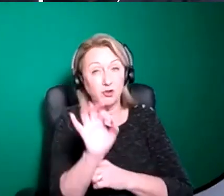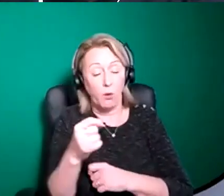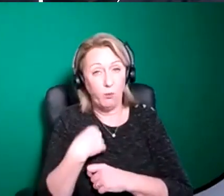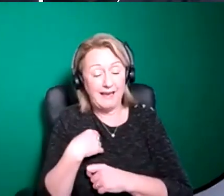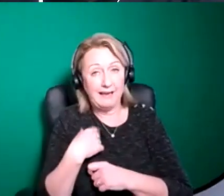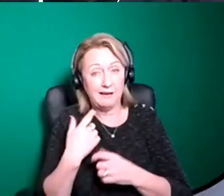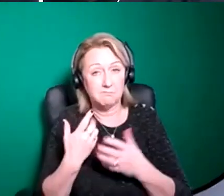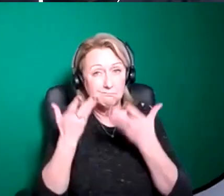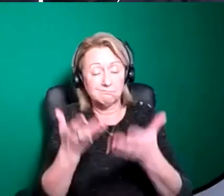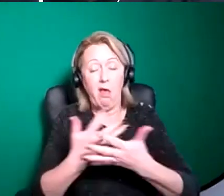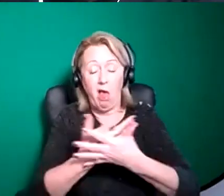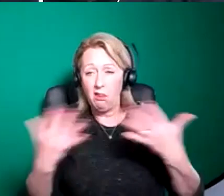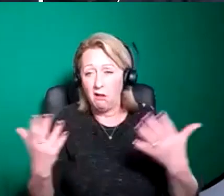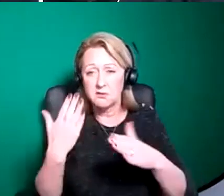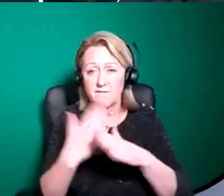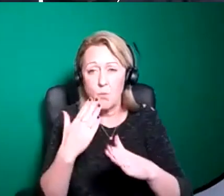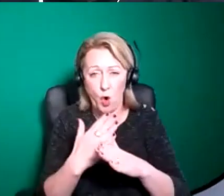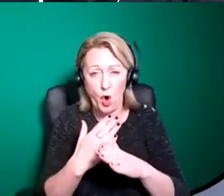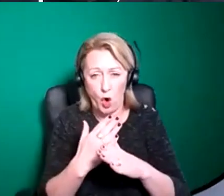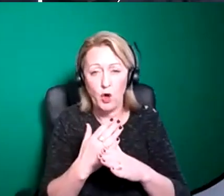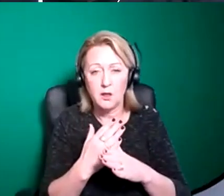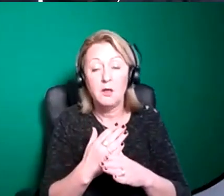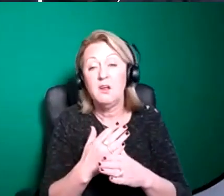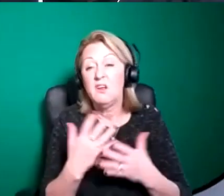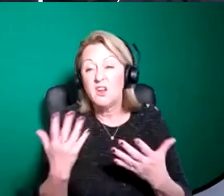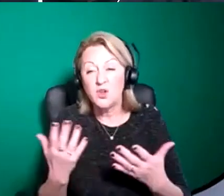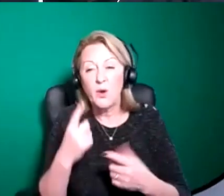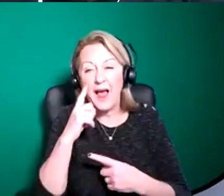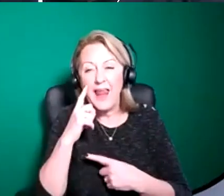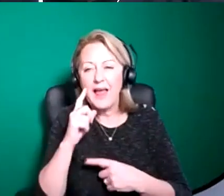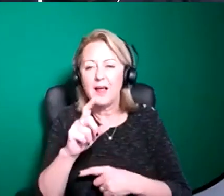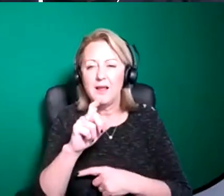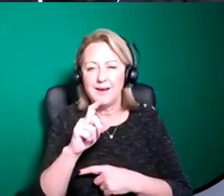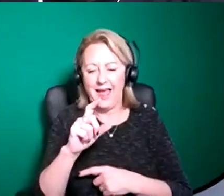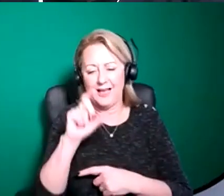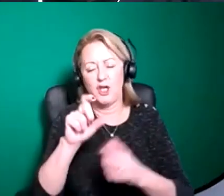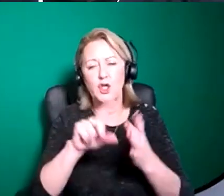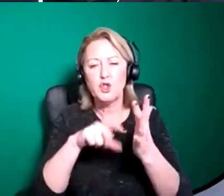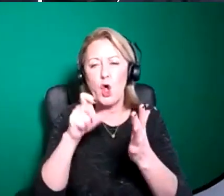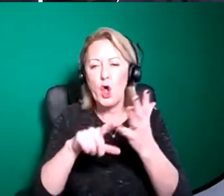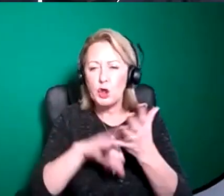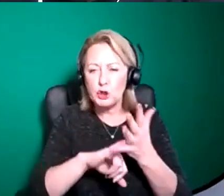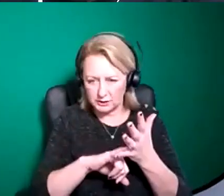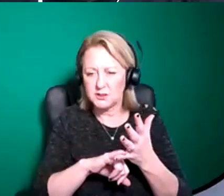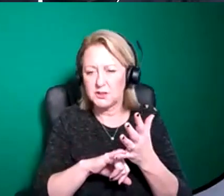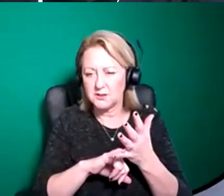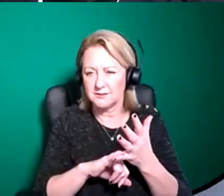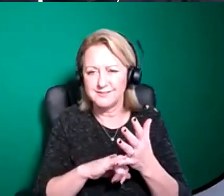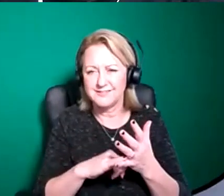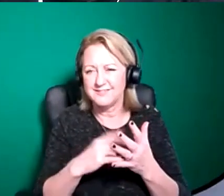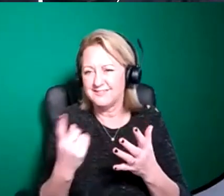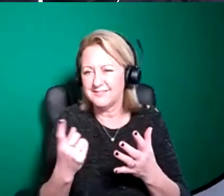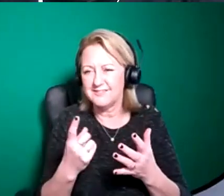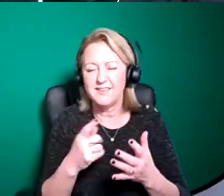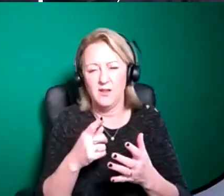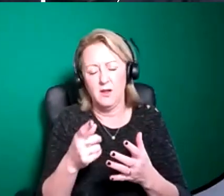we present present things which you can see as straight circus so we work with collective and them this year um to do a